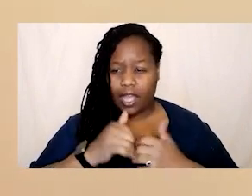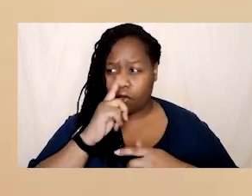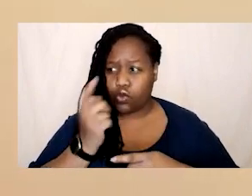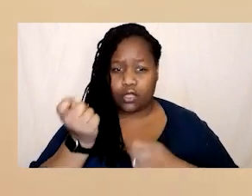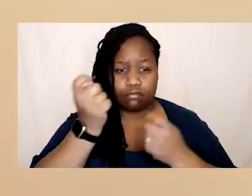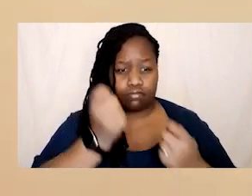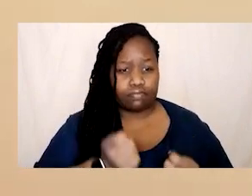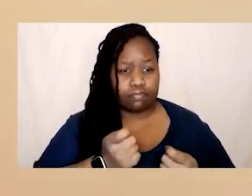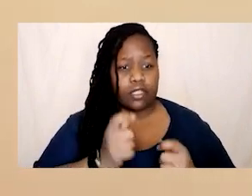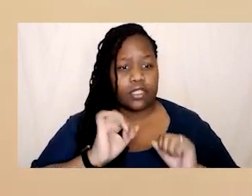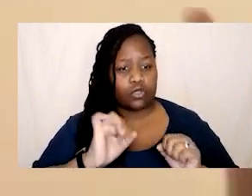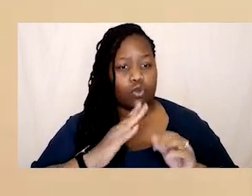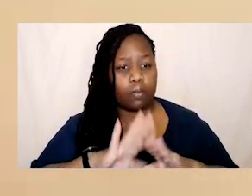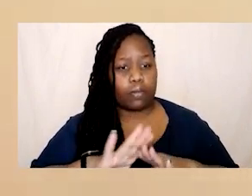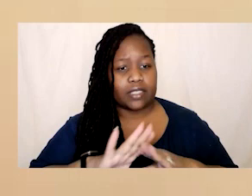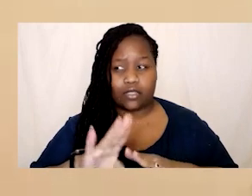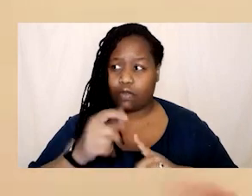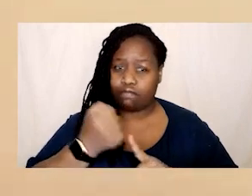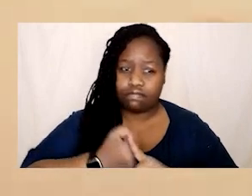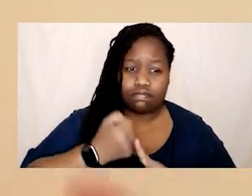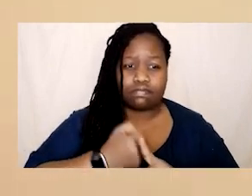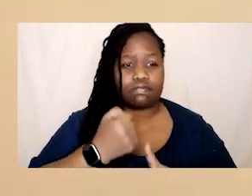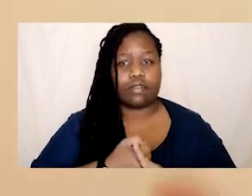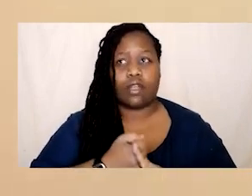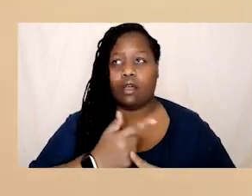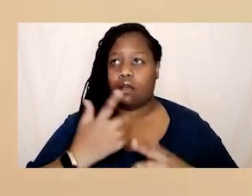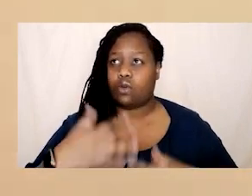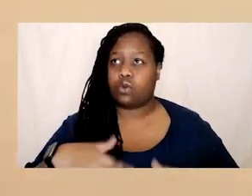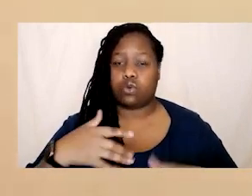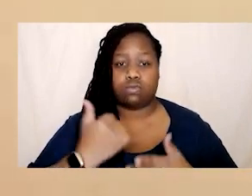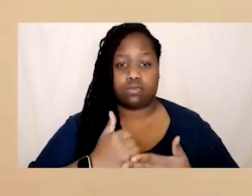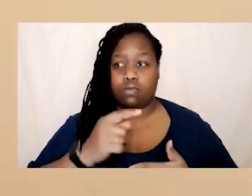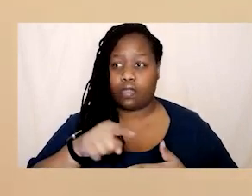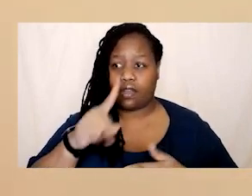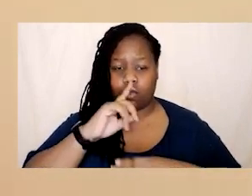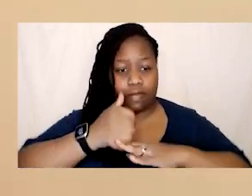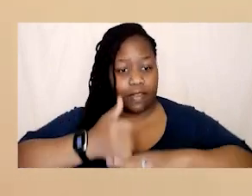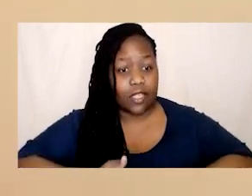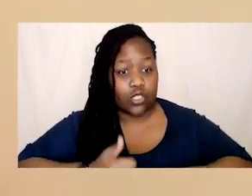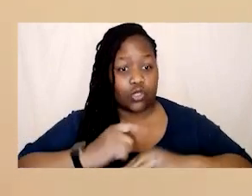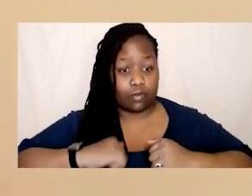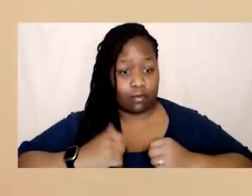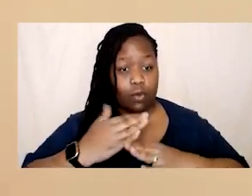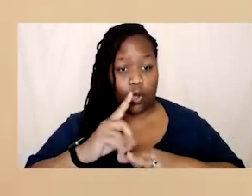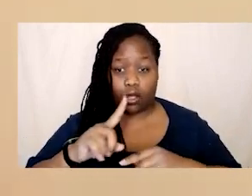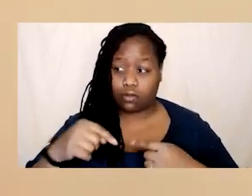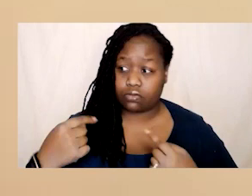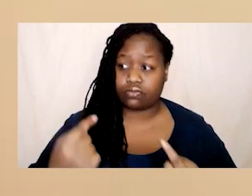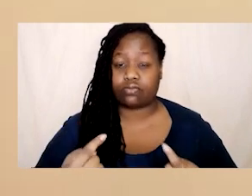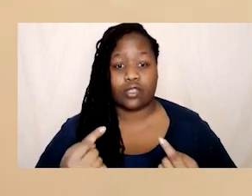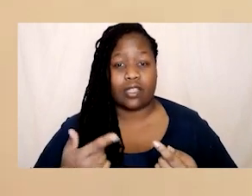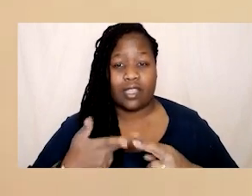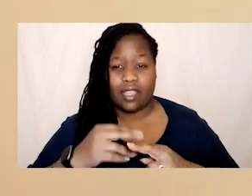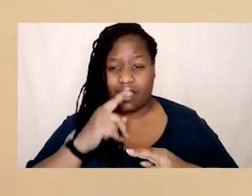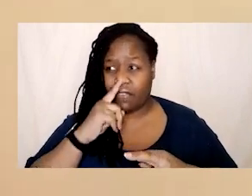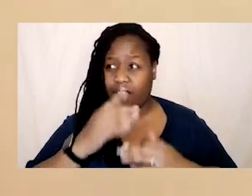practice of activism and it was it was amazing and that has been the foundation of my of my of my work and I don't think if I didn't get to go to the global